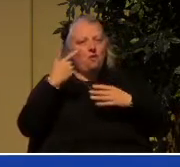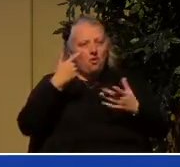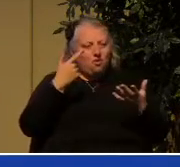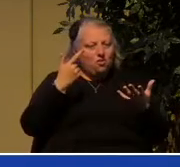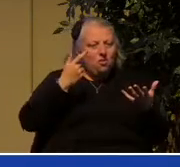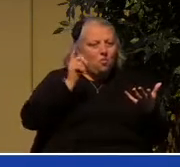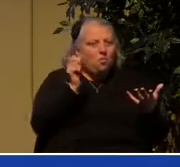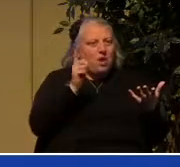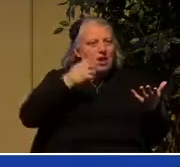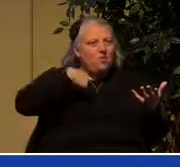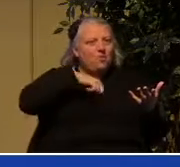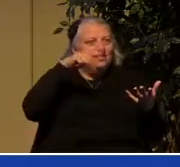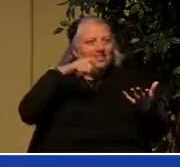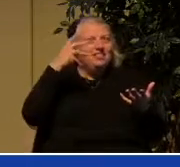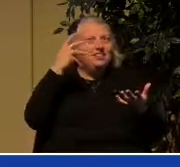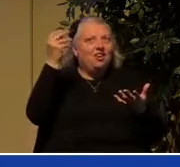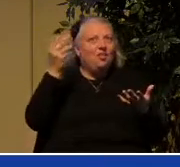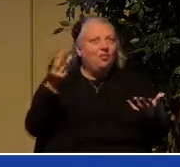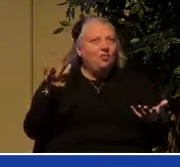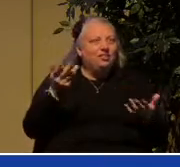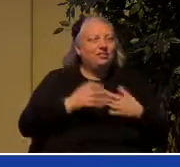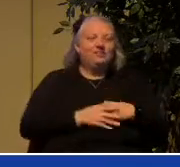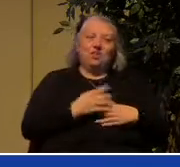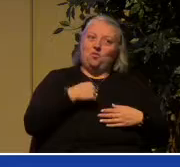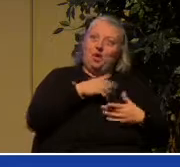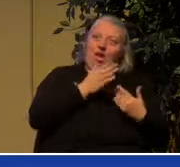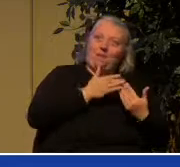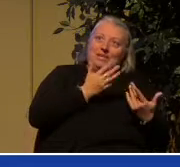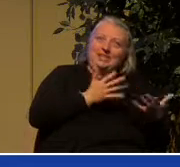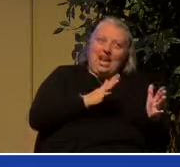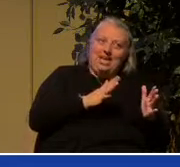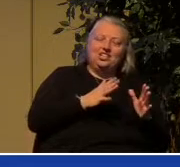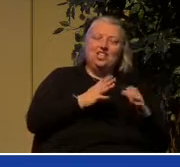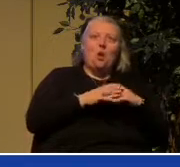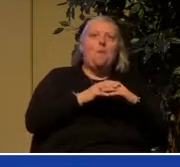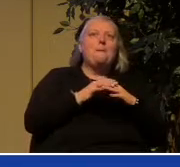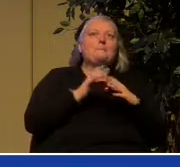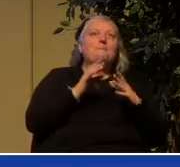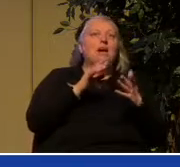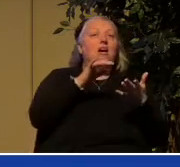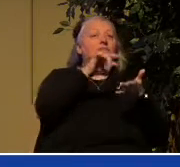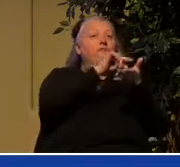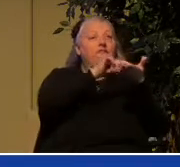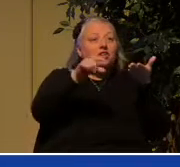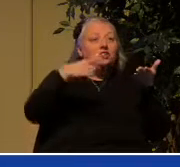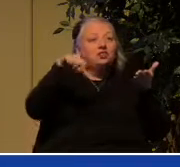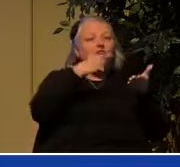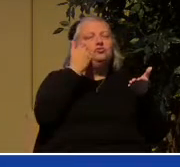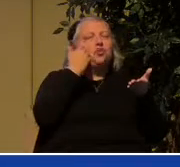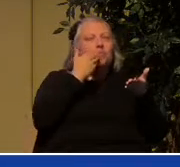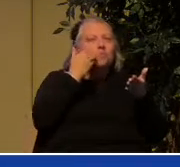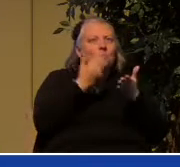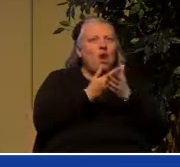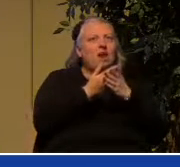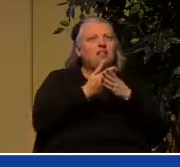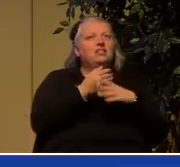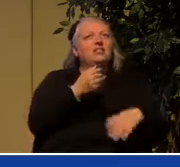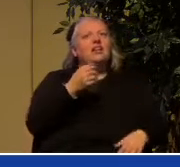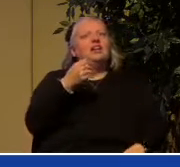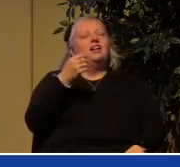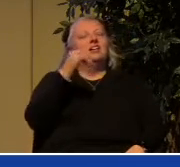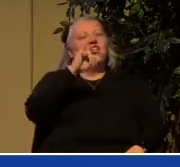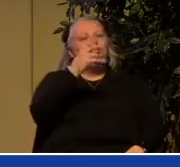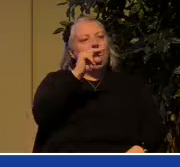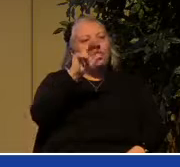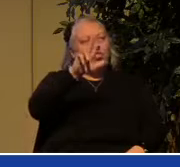to go listen to these couple of verses we're almost done a verse you know so well John 3 16 God so loved